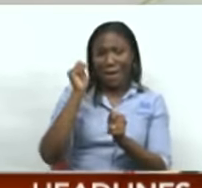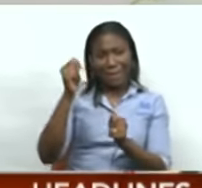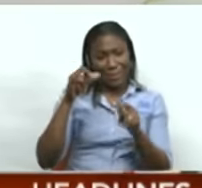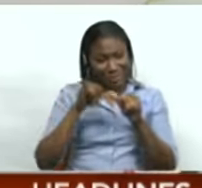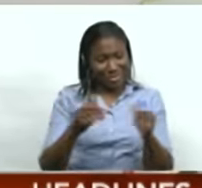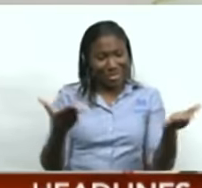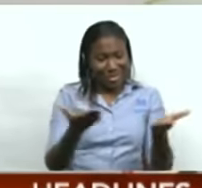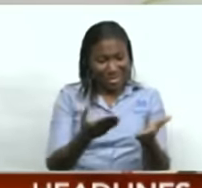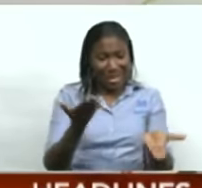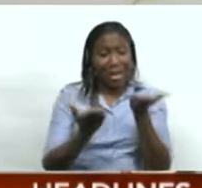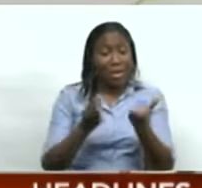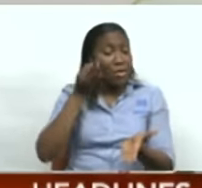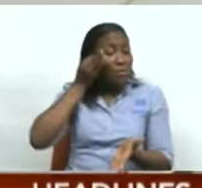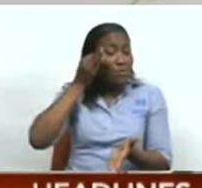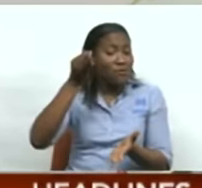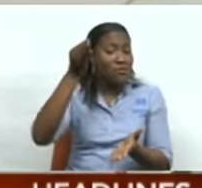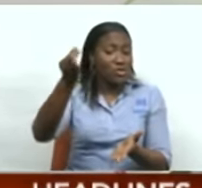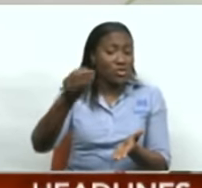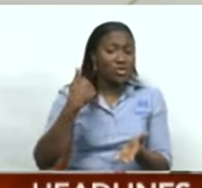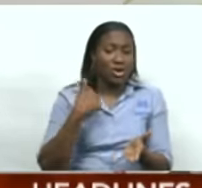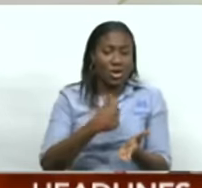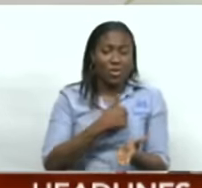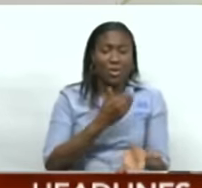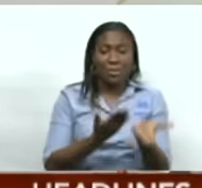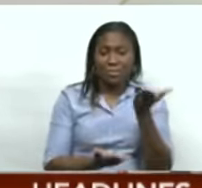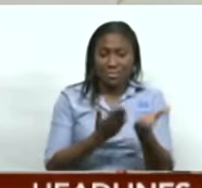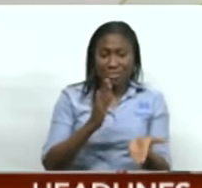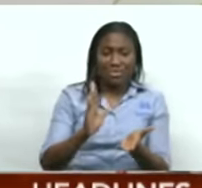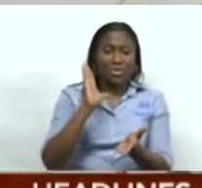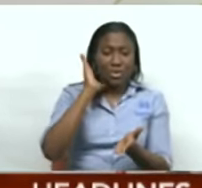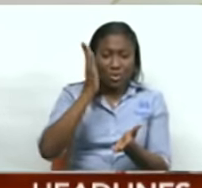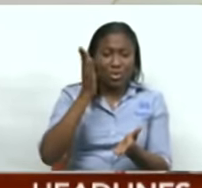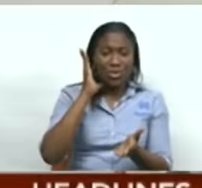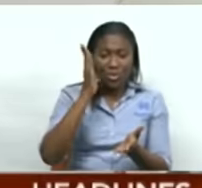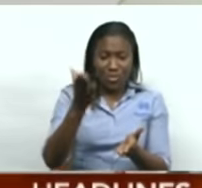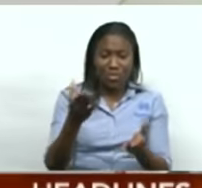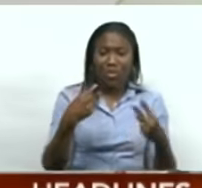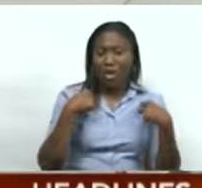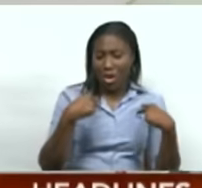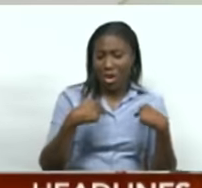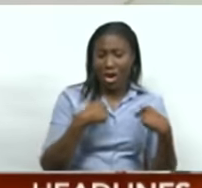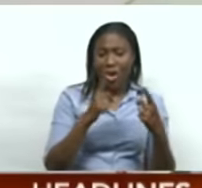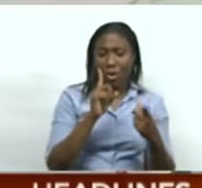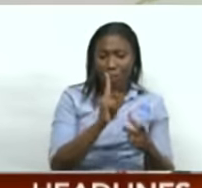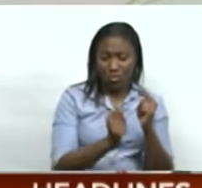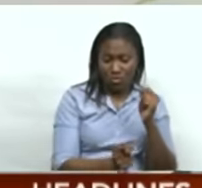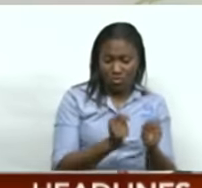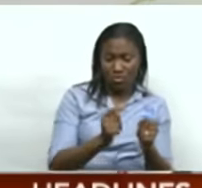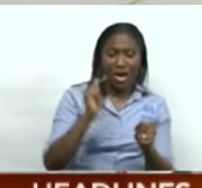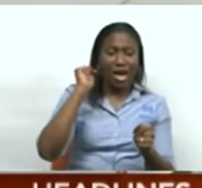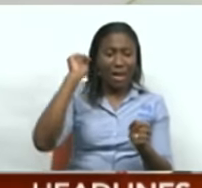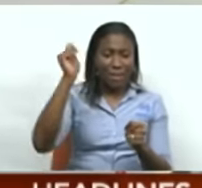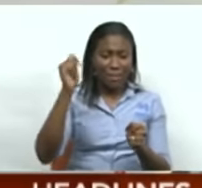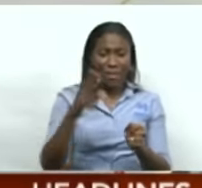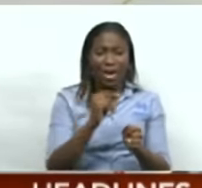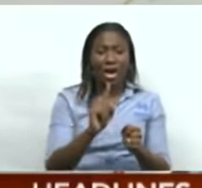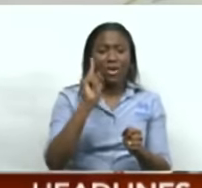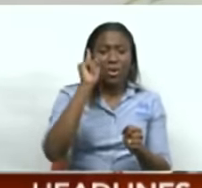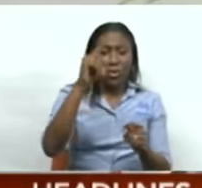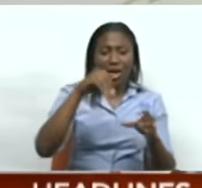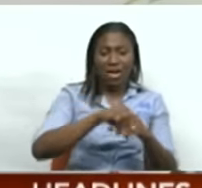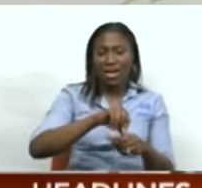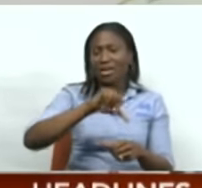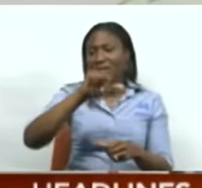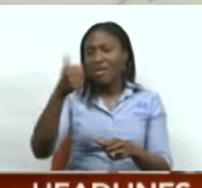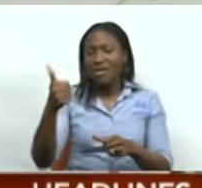I'm seeing in the future where we may have more than one expo, one in Trinidad and Tobago, and one at another